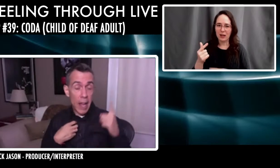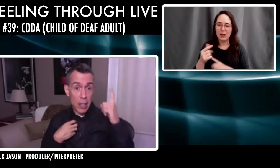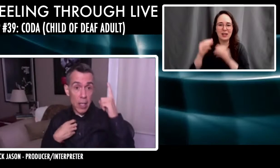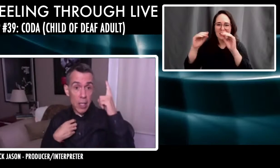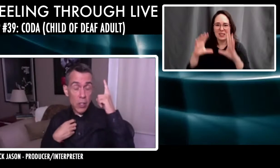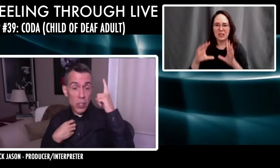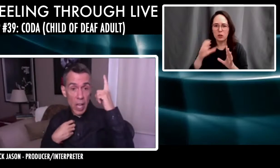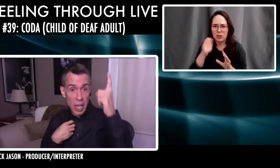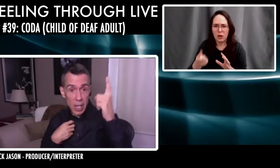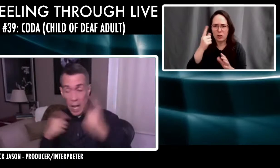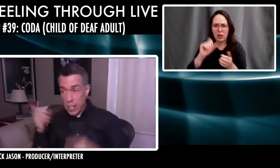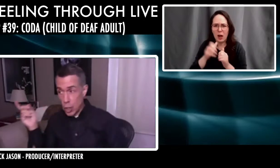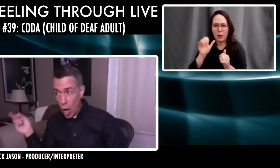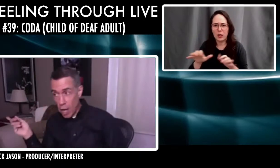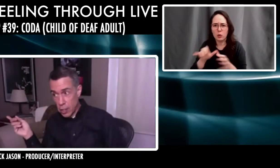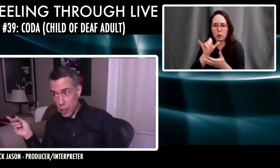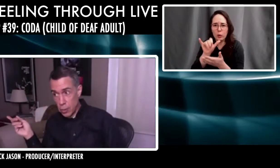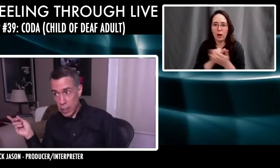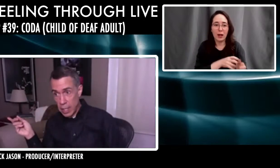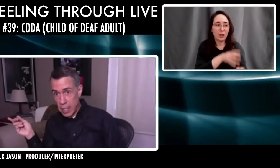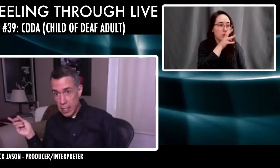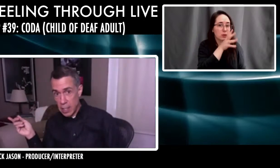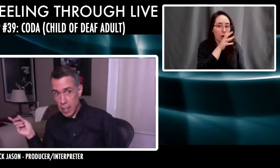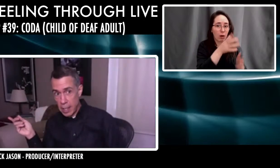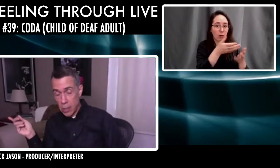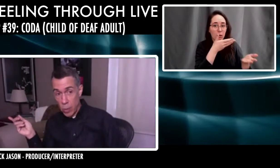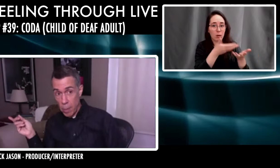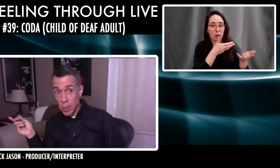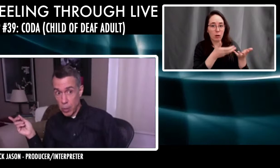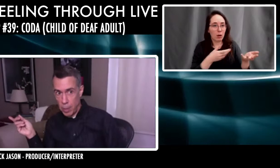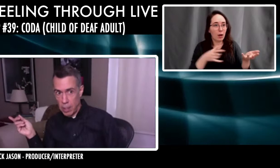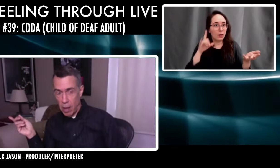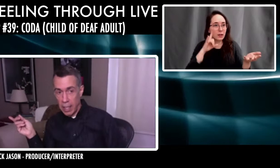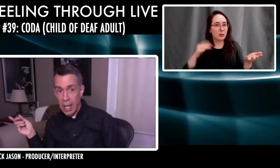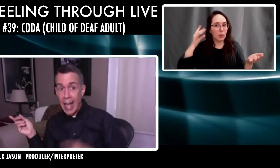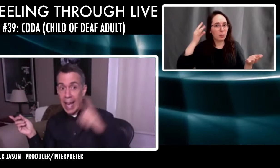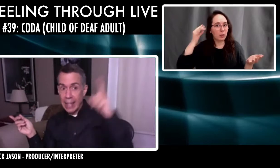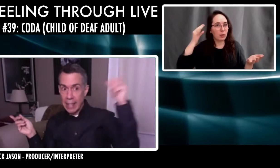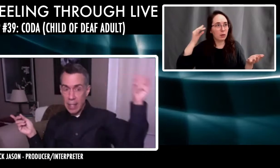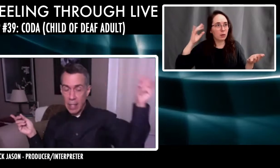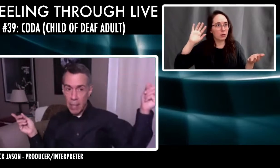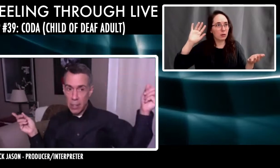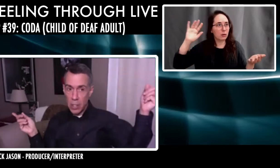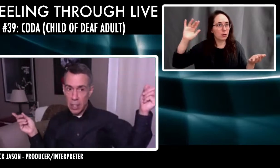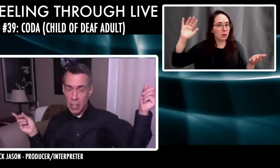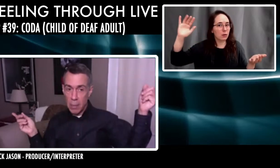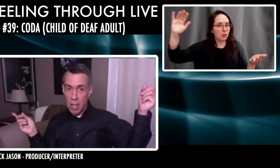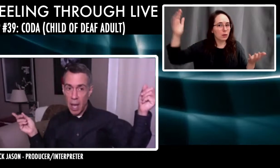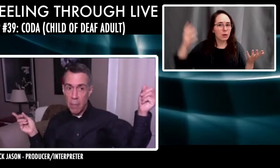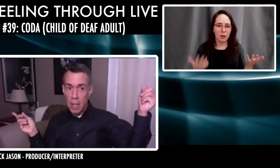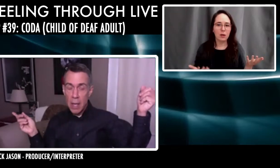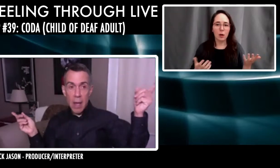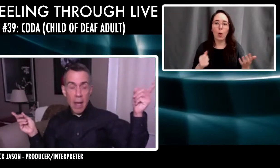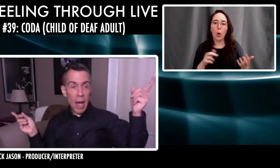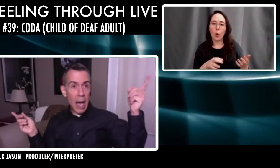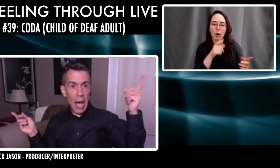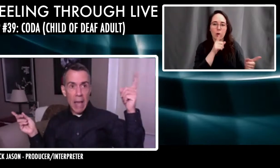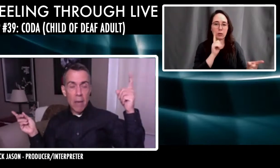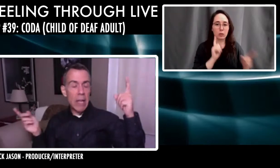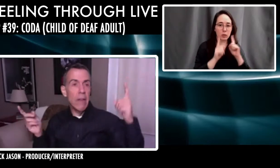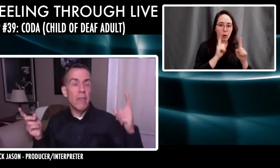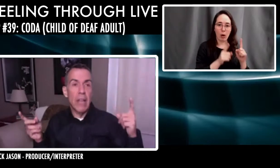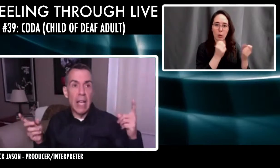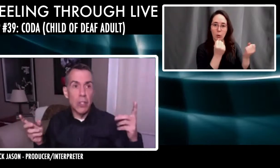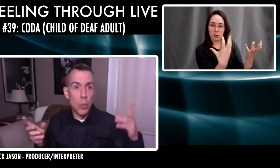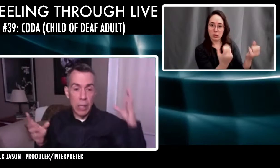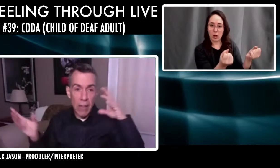that. could say, you know, I could talk to a kid next to me in class when I'm not supposed to be talking and listen to the message at the same time. I,